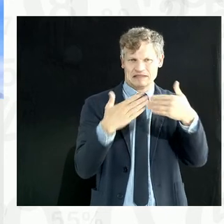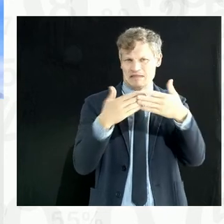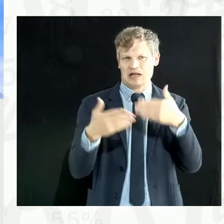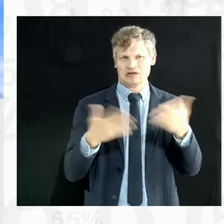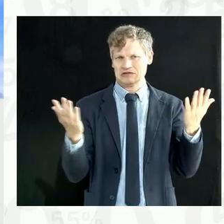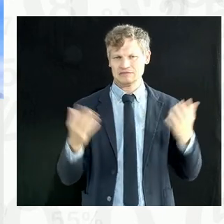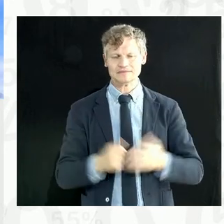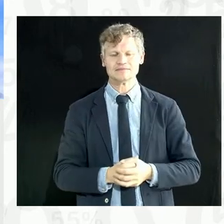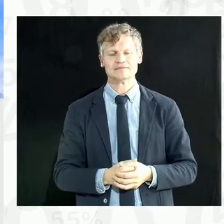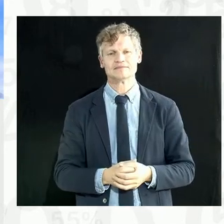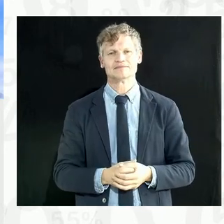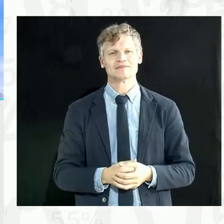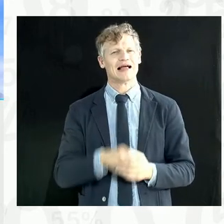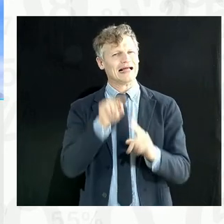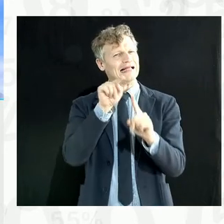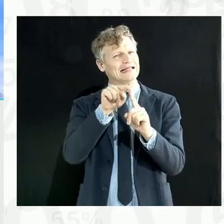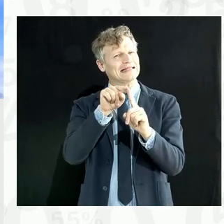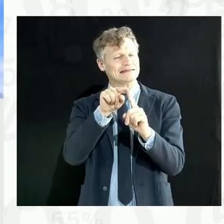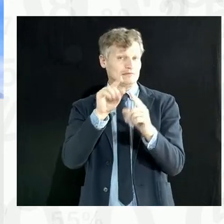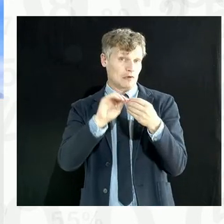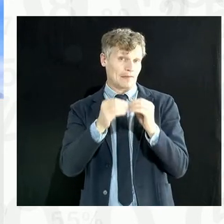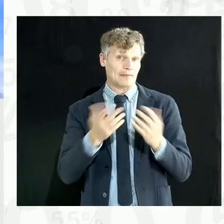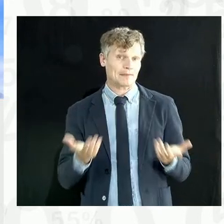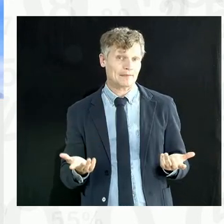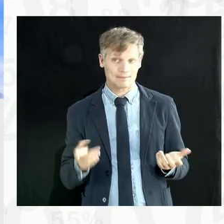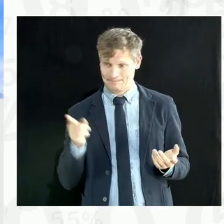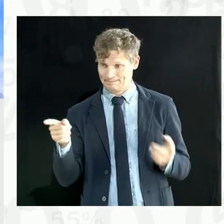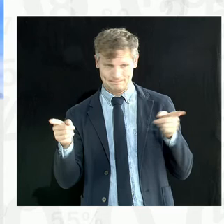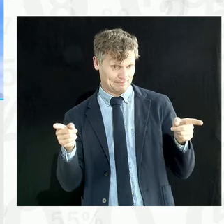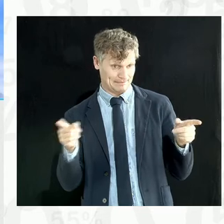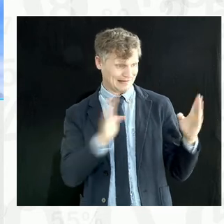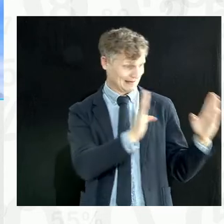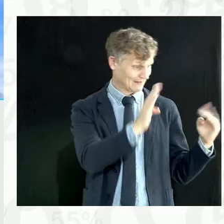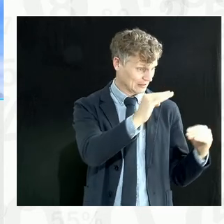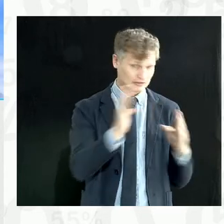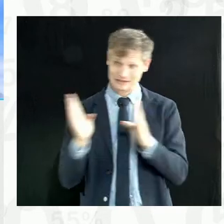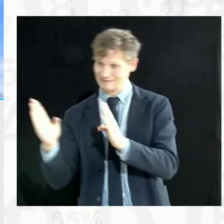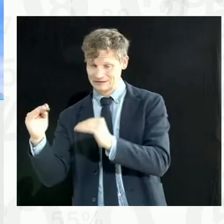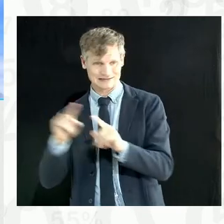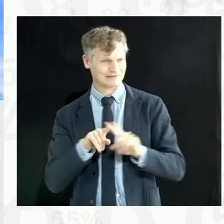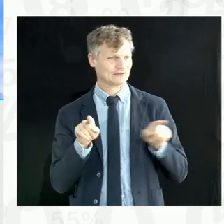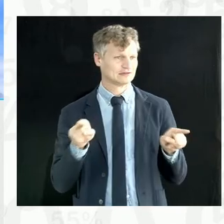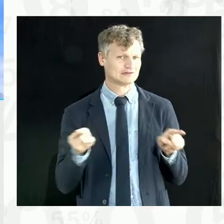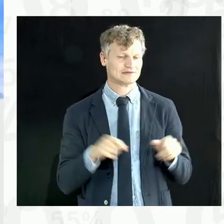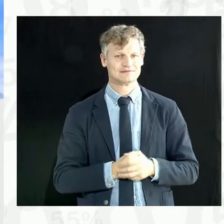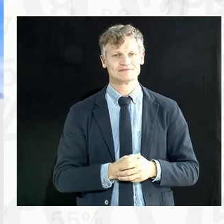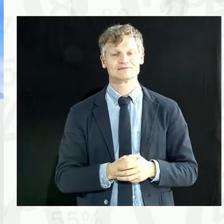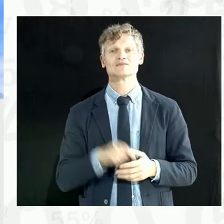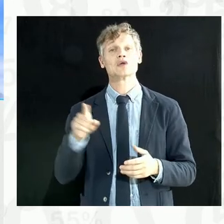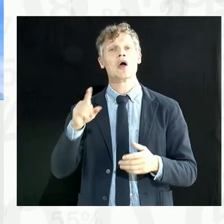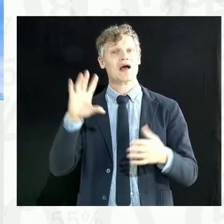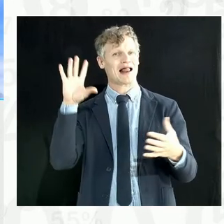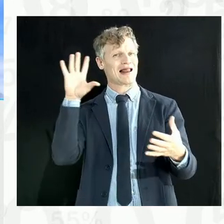So, this is the problem with trust. And when you say trust in data, actually